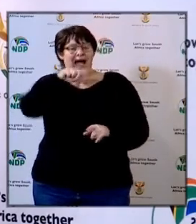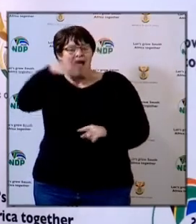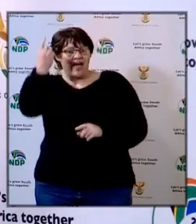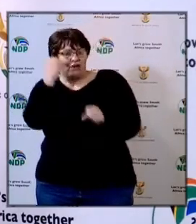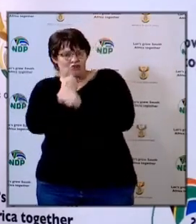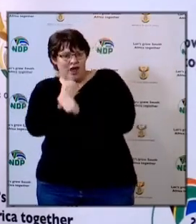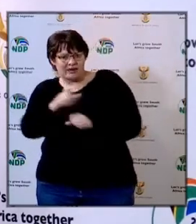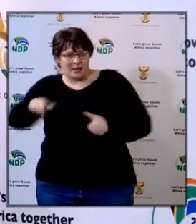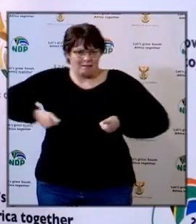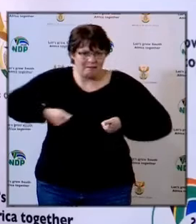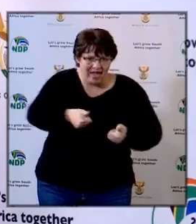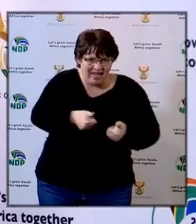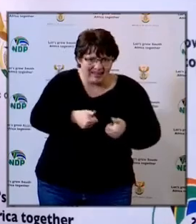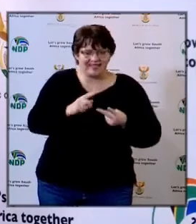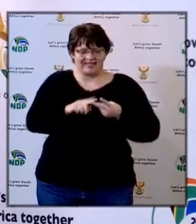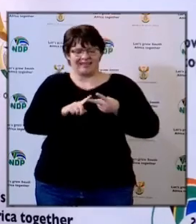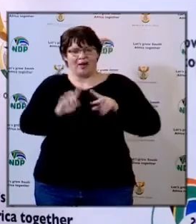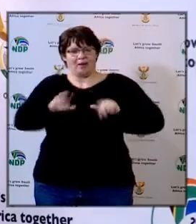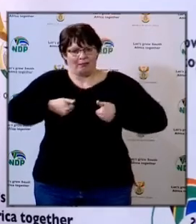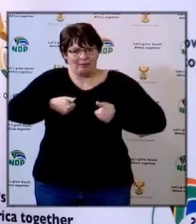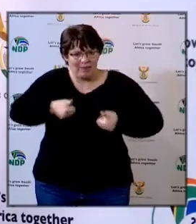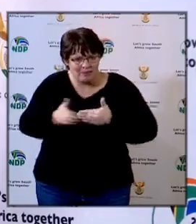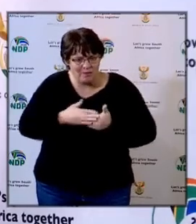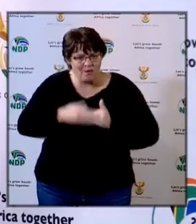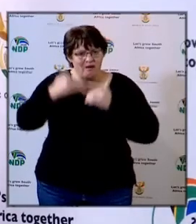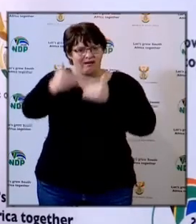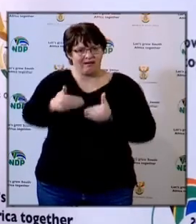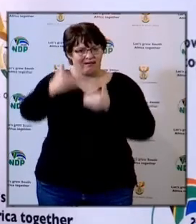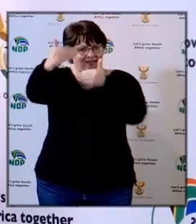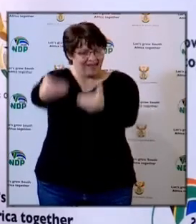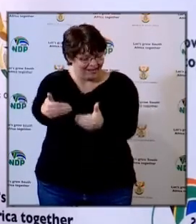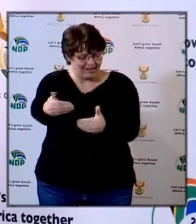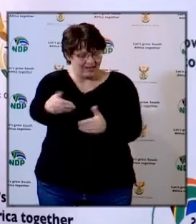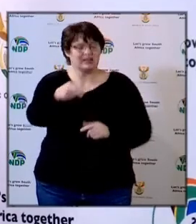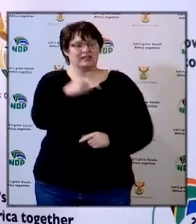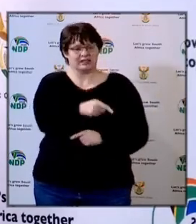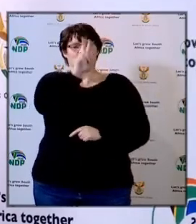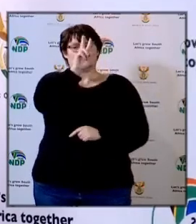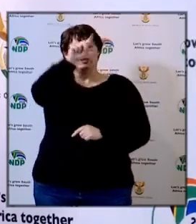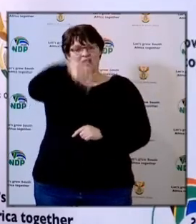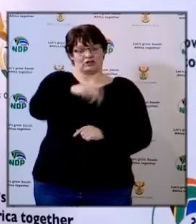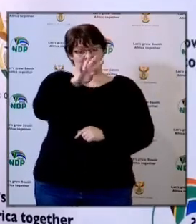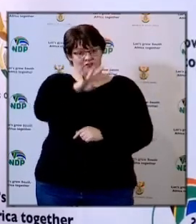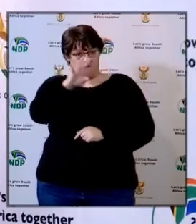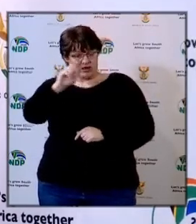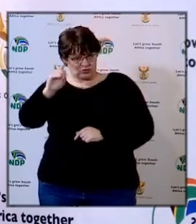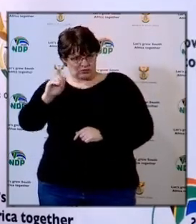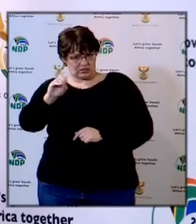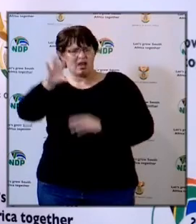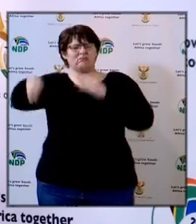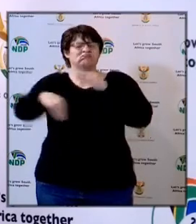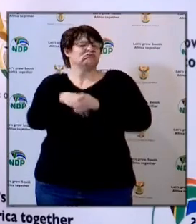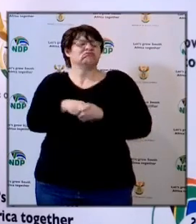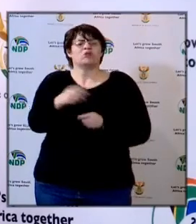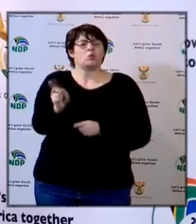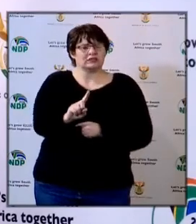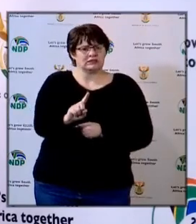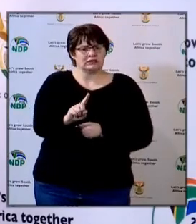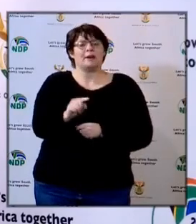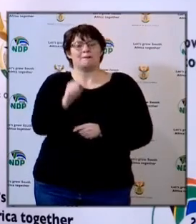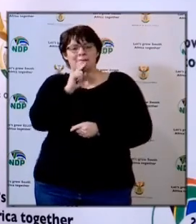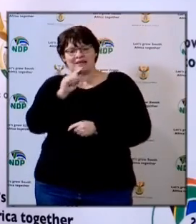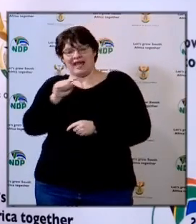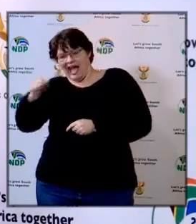schooling. So with this 2,400 that we have provided, in part it includes